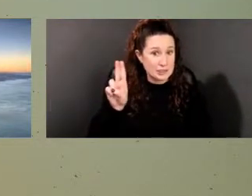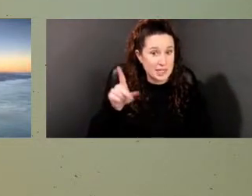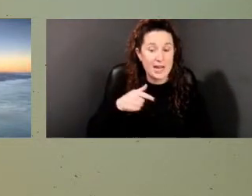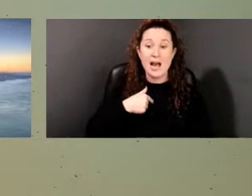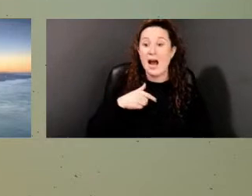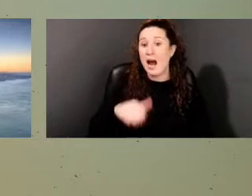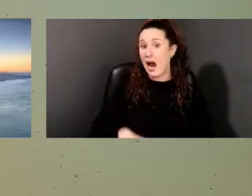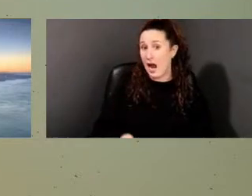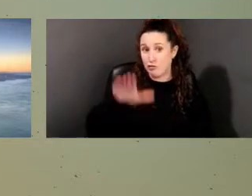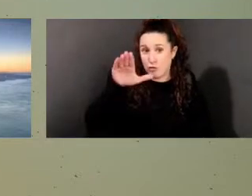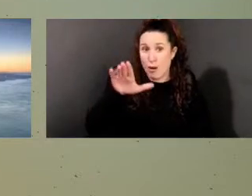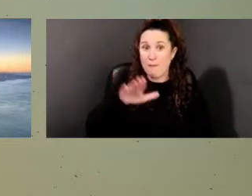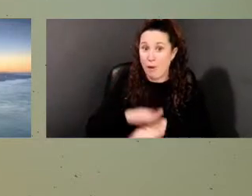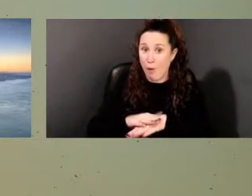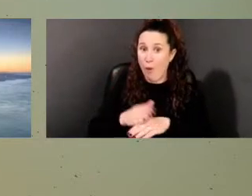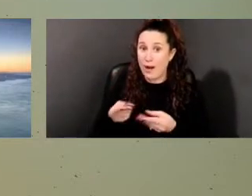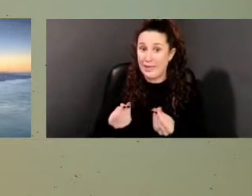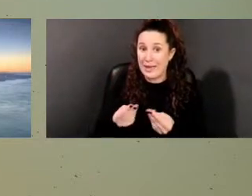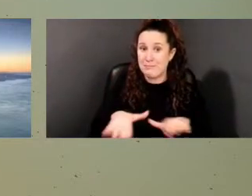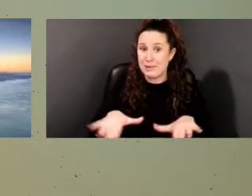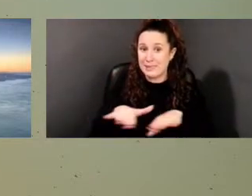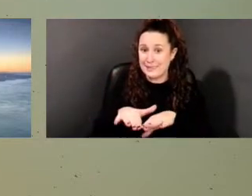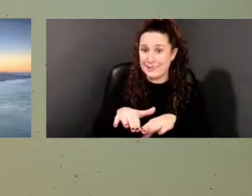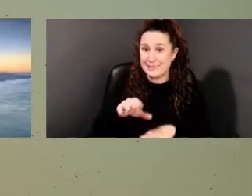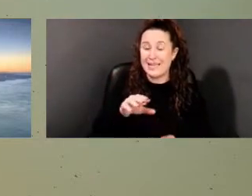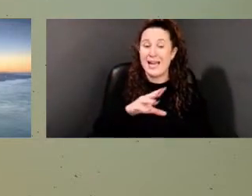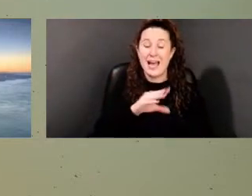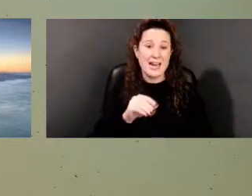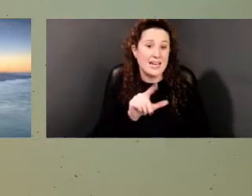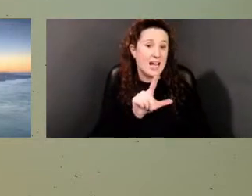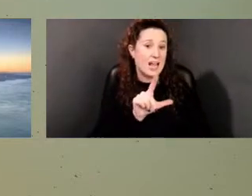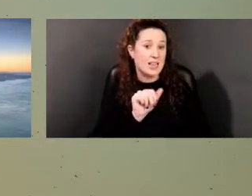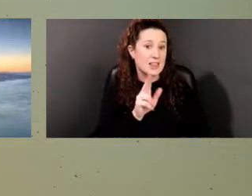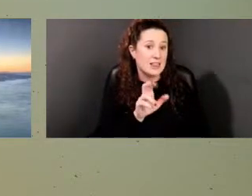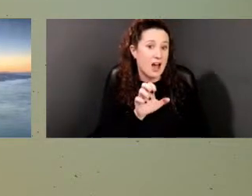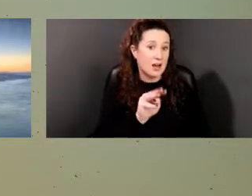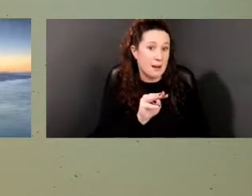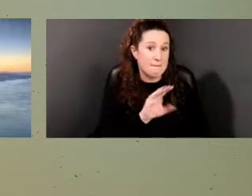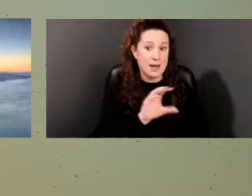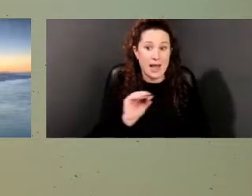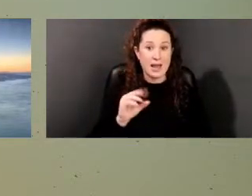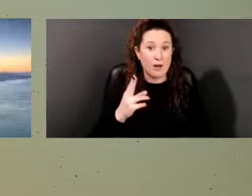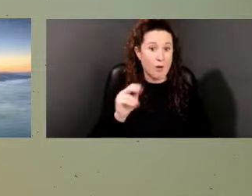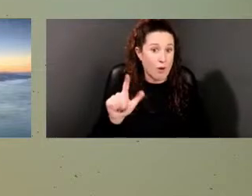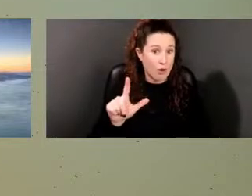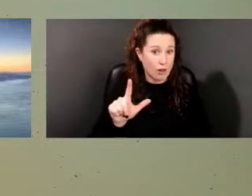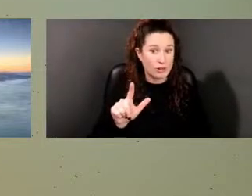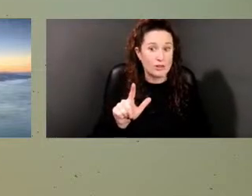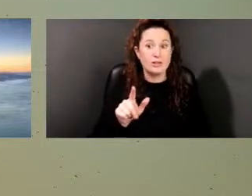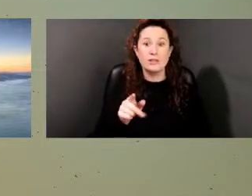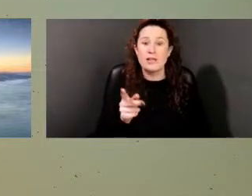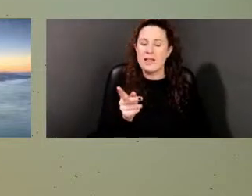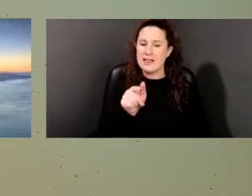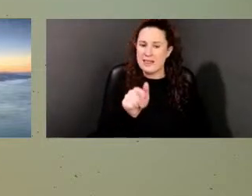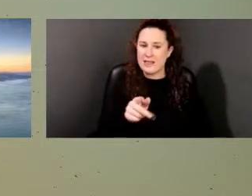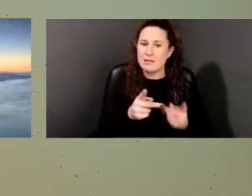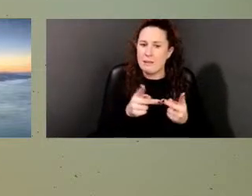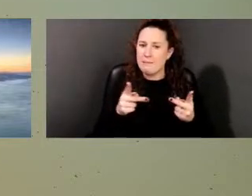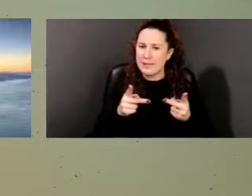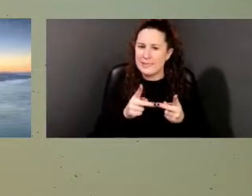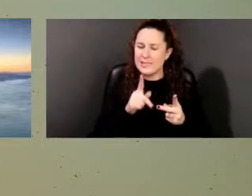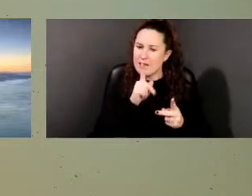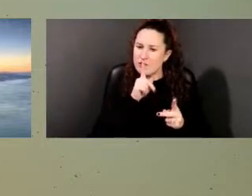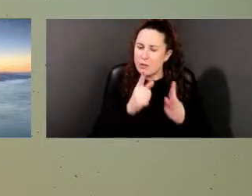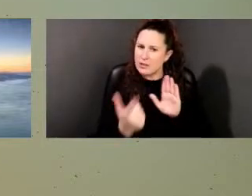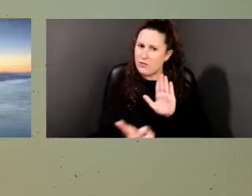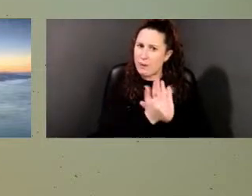State University and Lockerman Hall was a place that was always forbidden, uh, to go in